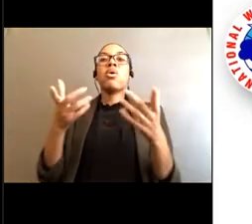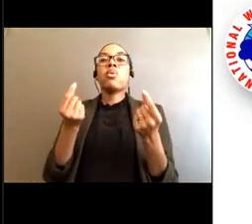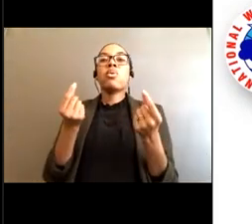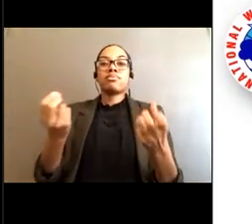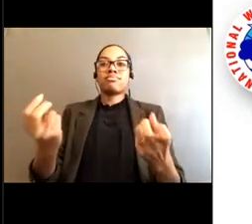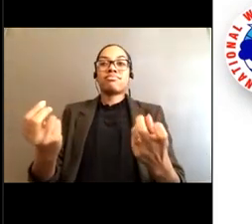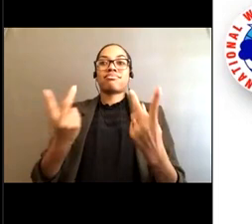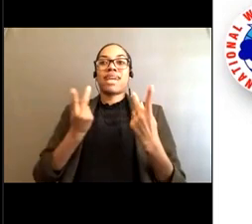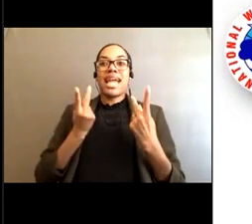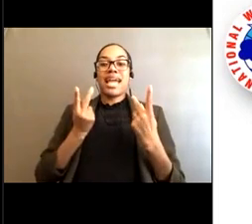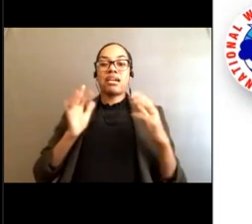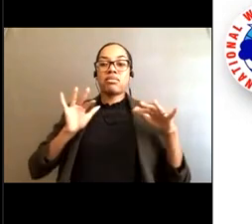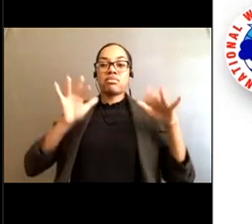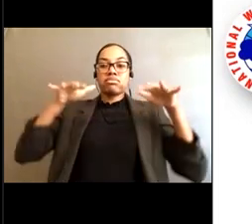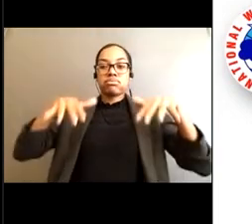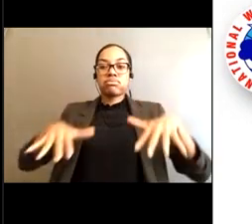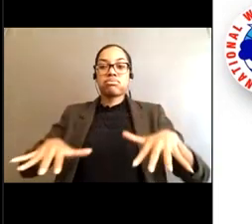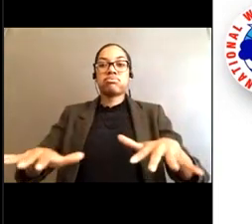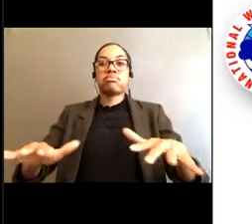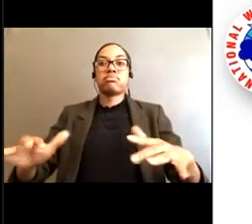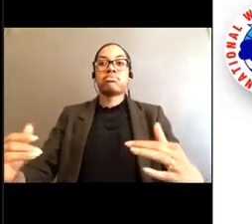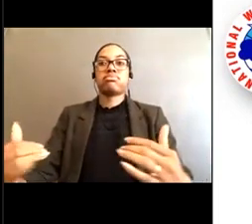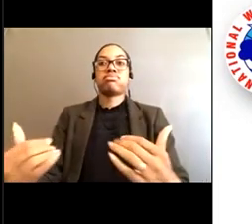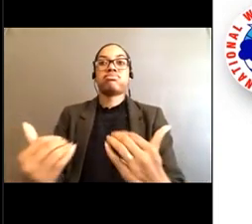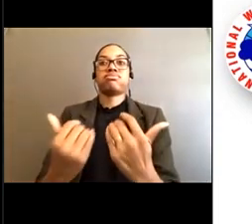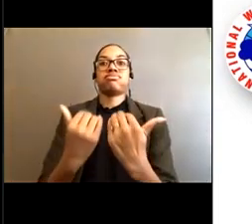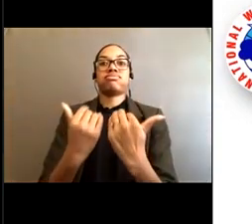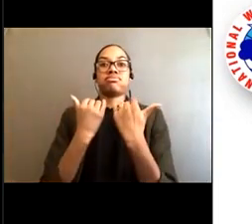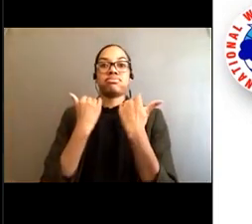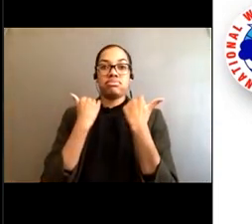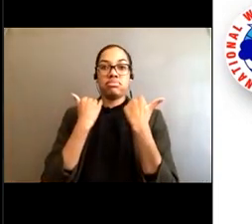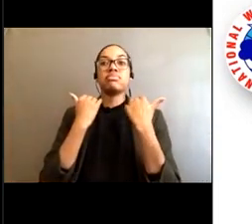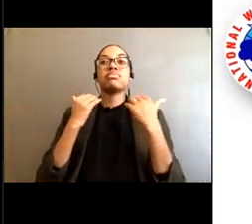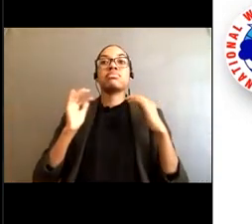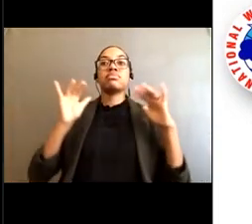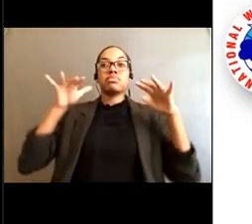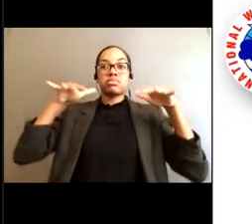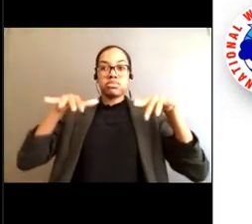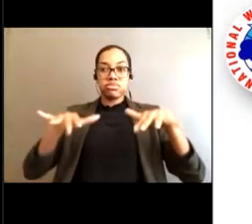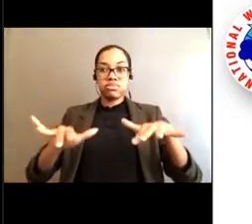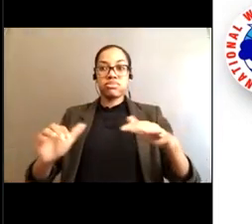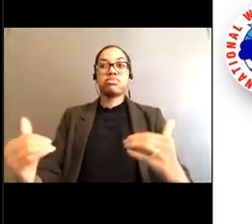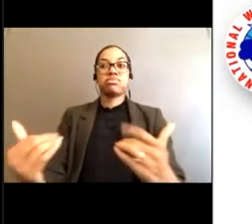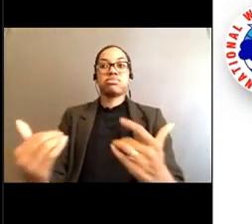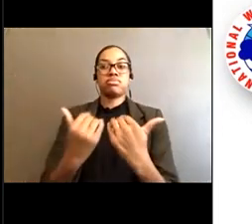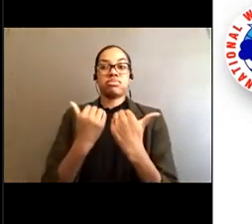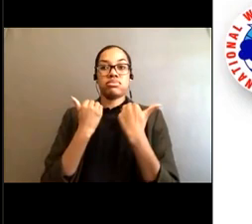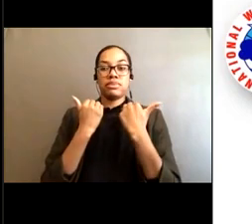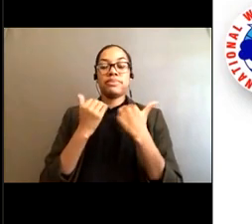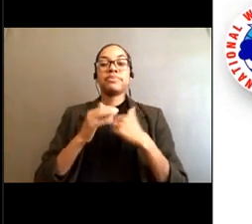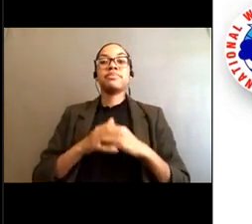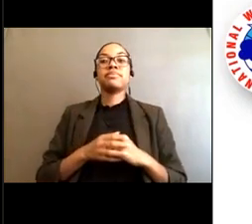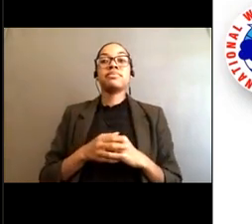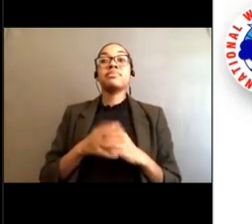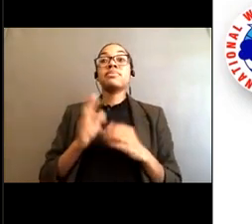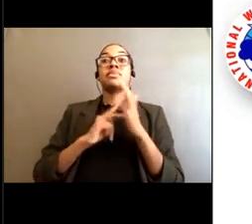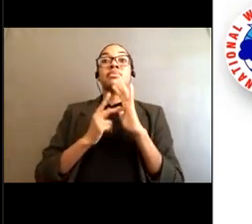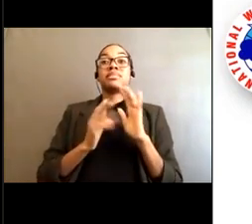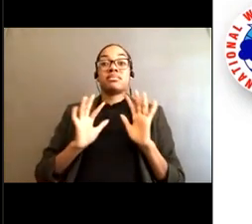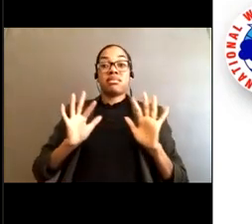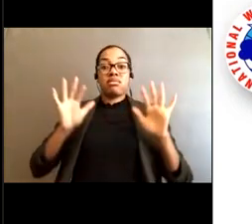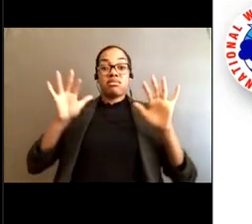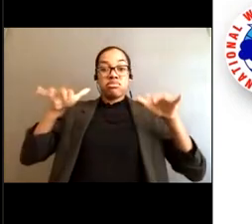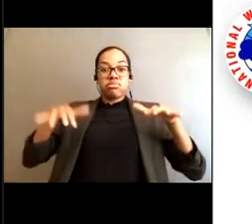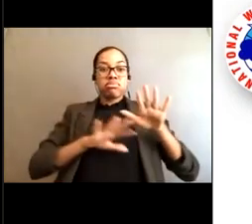intensify if there's a lot of large breaking waves coming into the shoreline. So the waves pile up on the beaches,